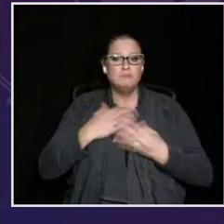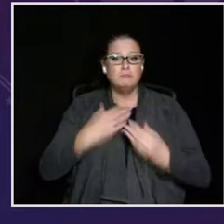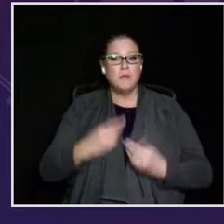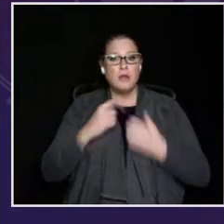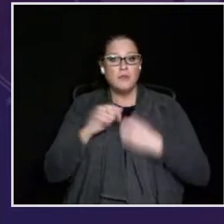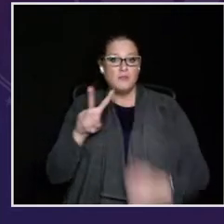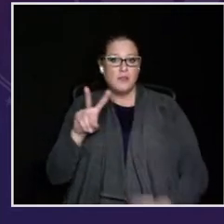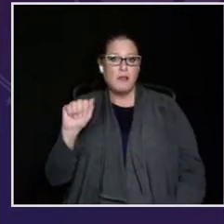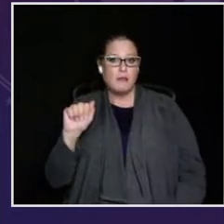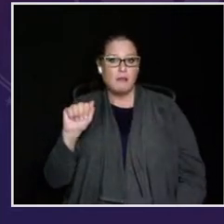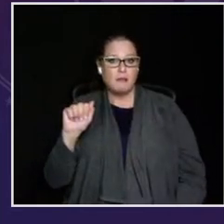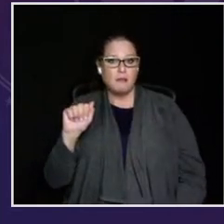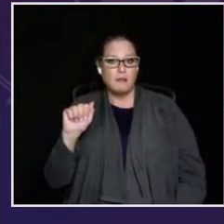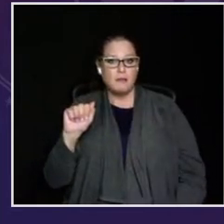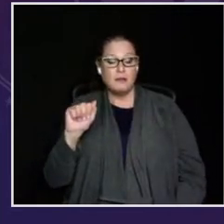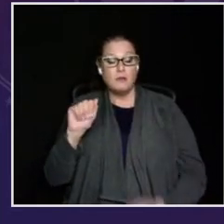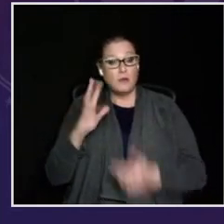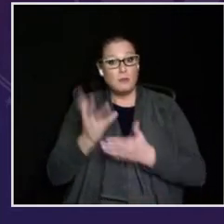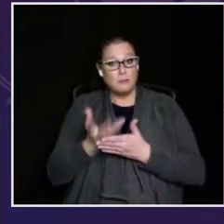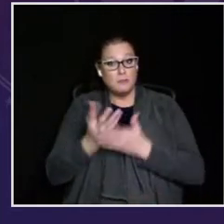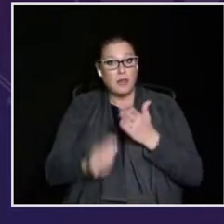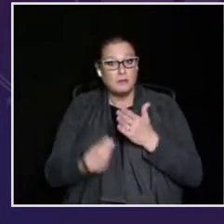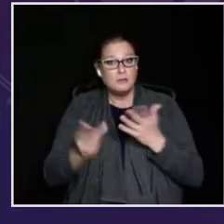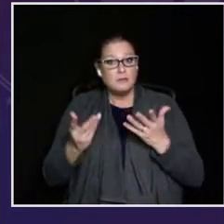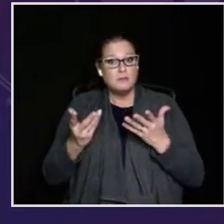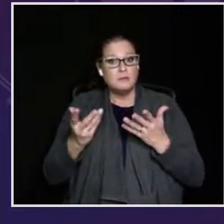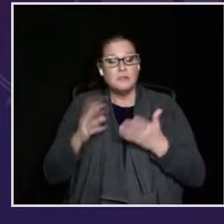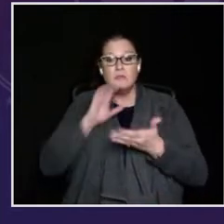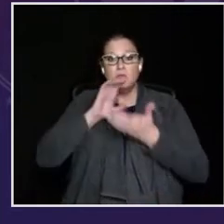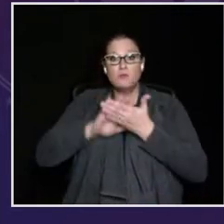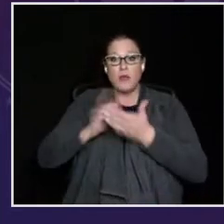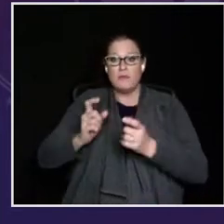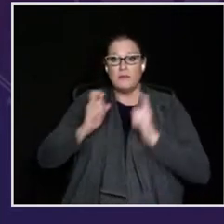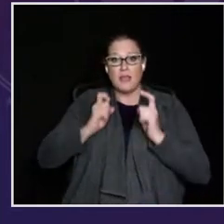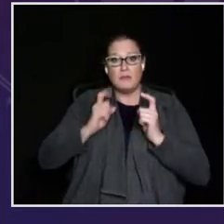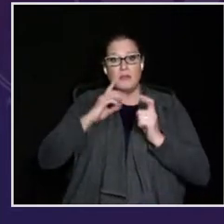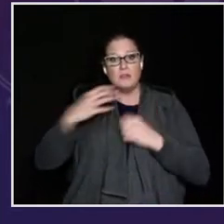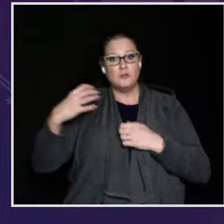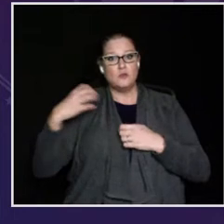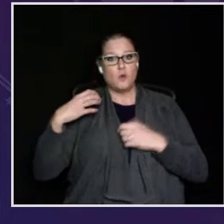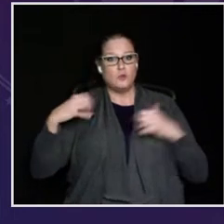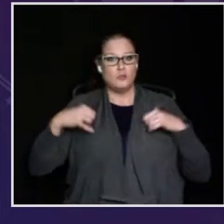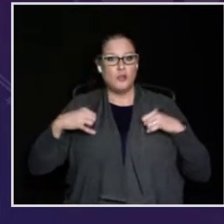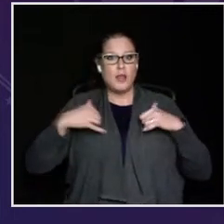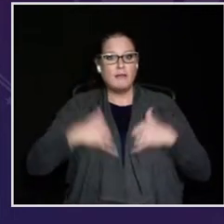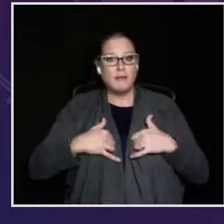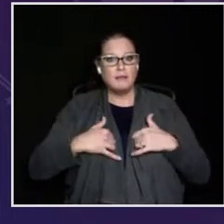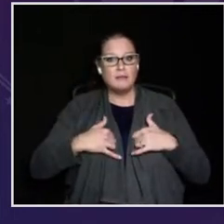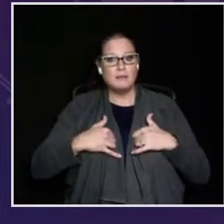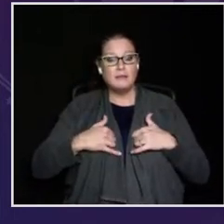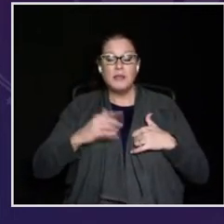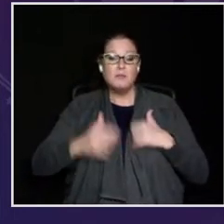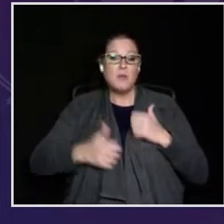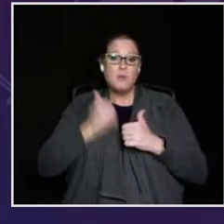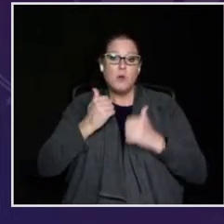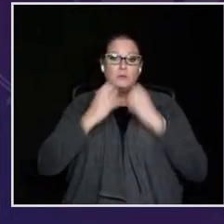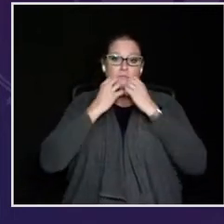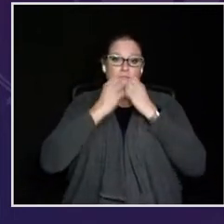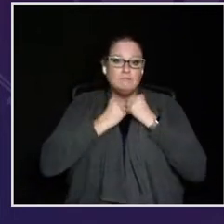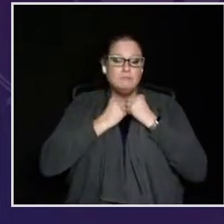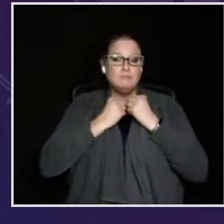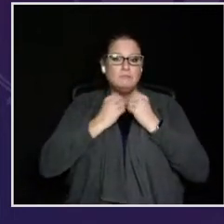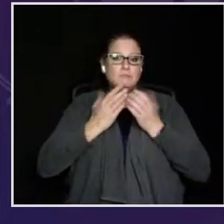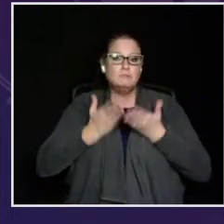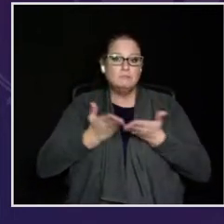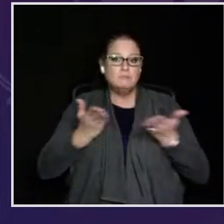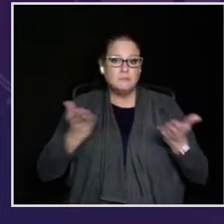family were grateful for the compassion of the VA. When he passed, his wife gave me his